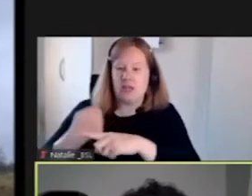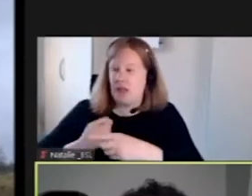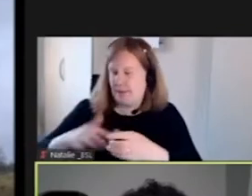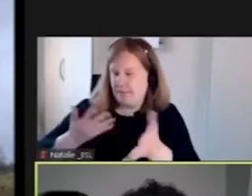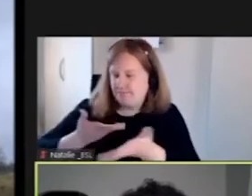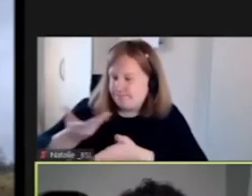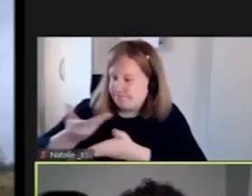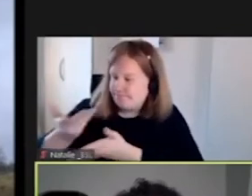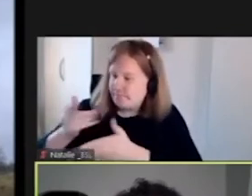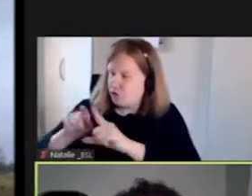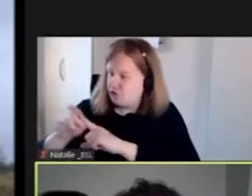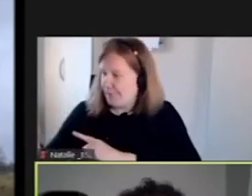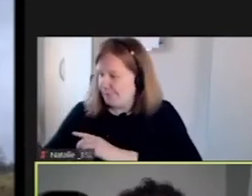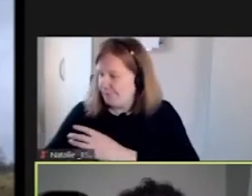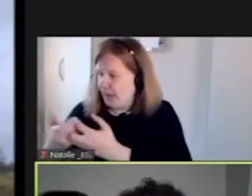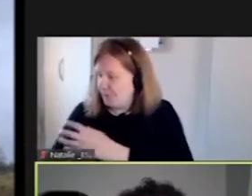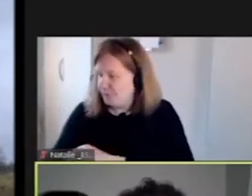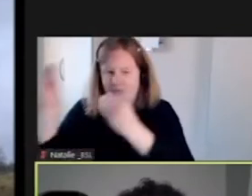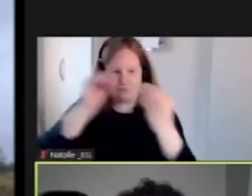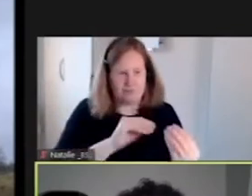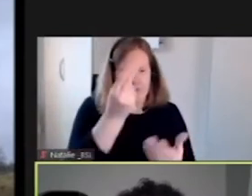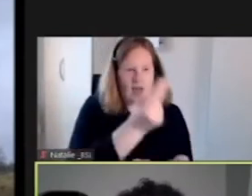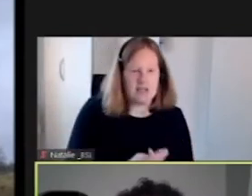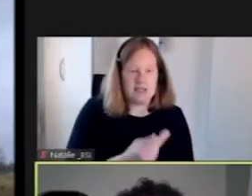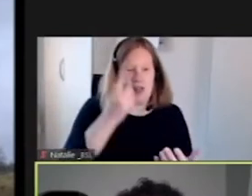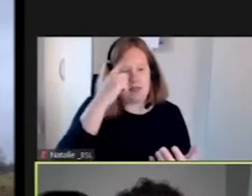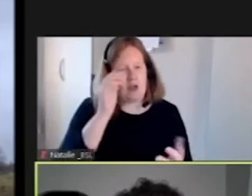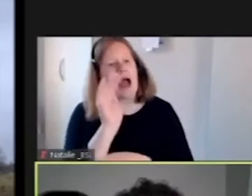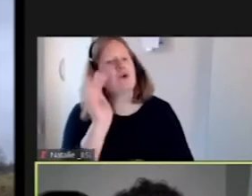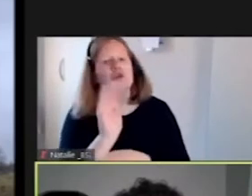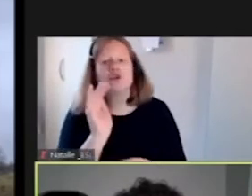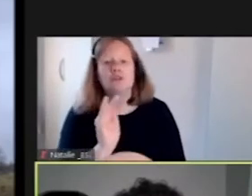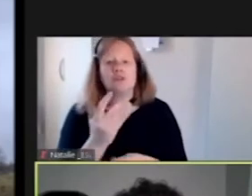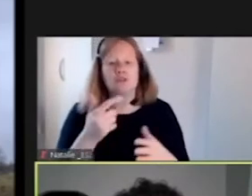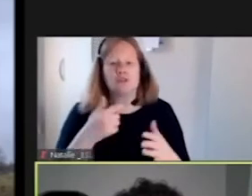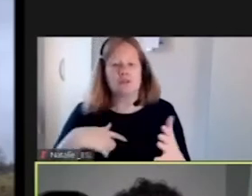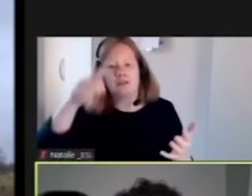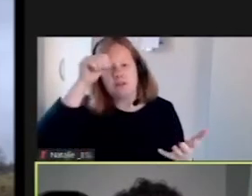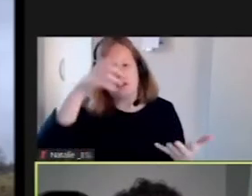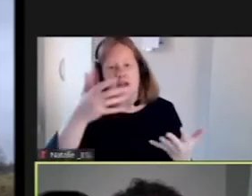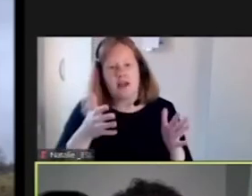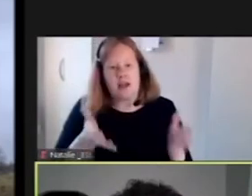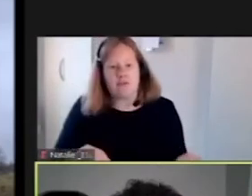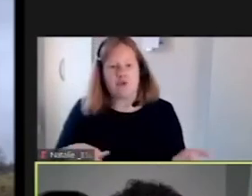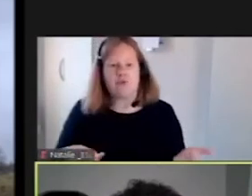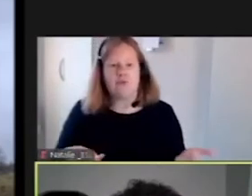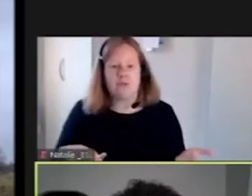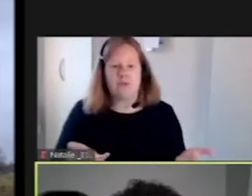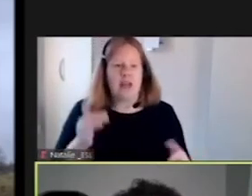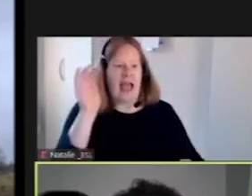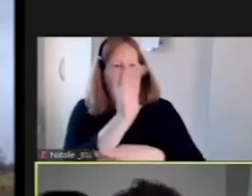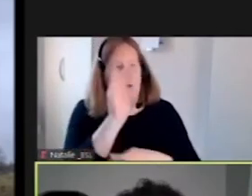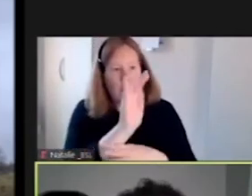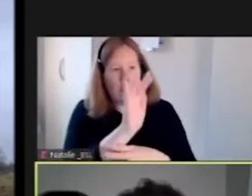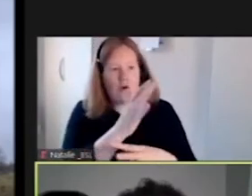I was immediately drawn to being outdoors. I knew that it had to be in an outdoor setting